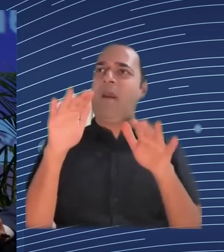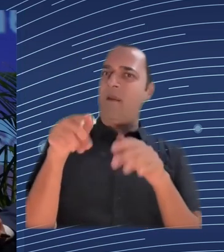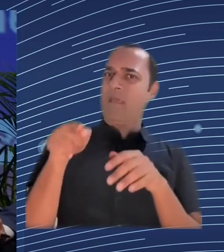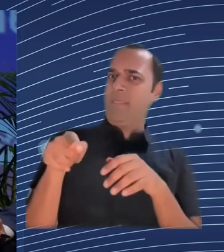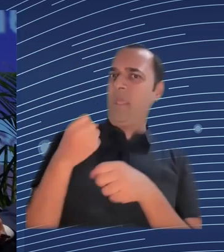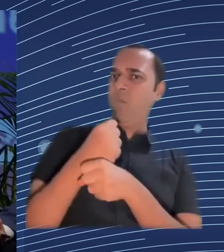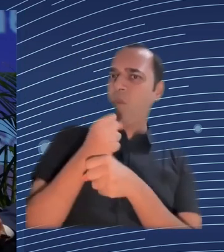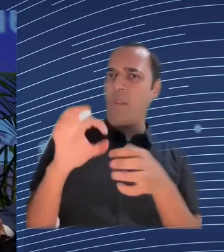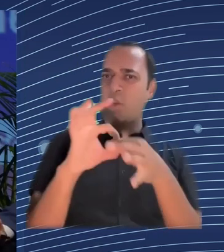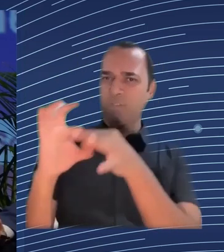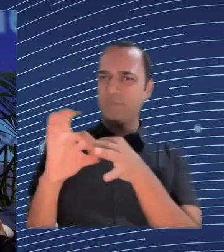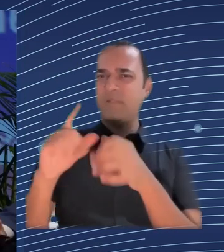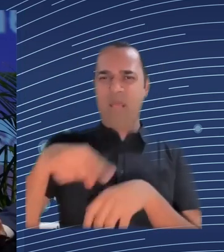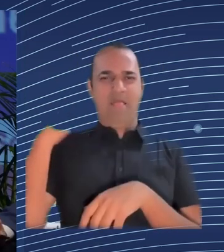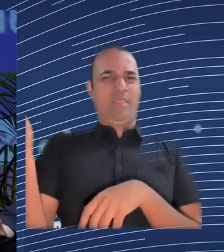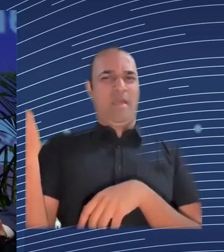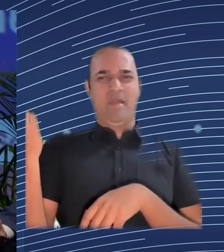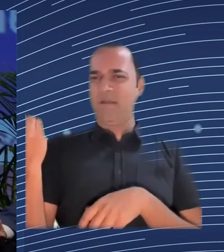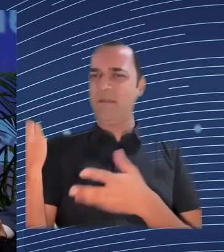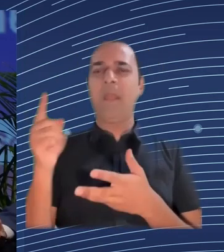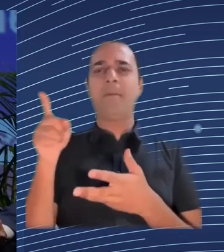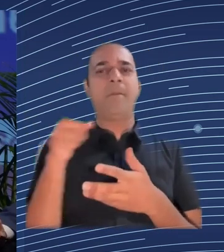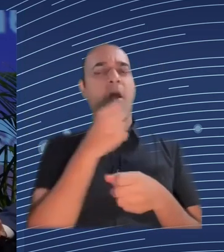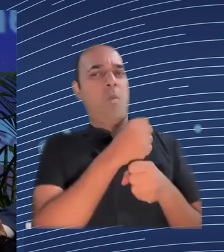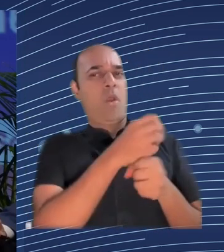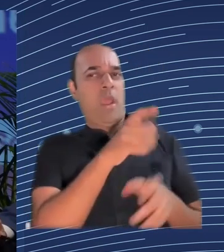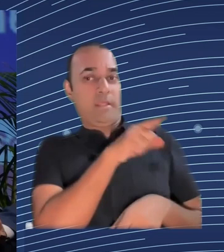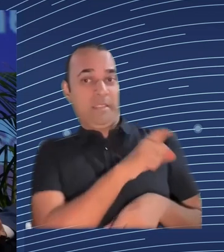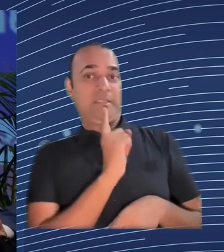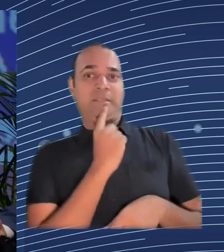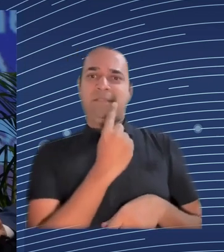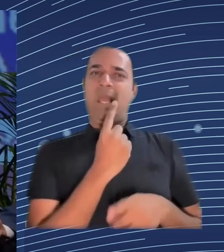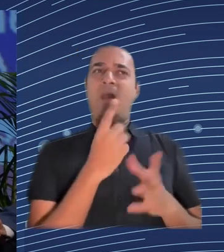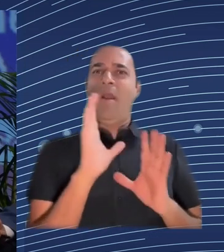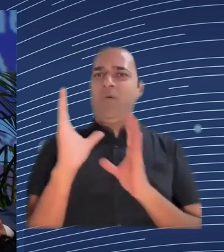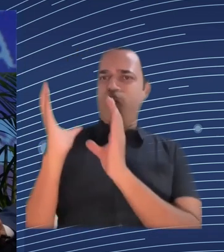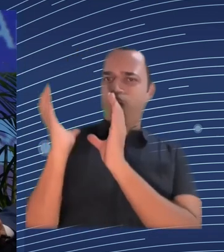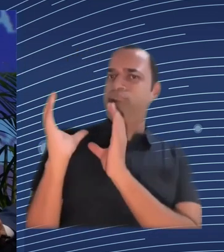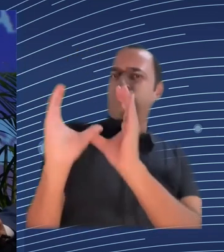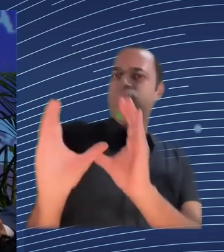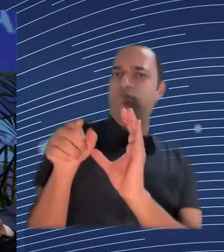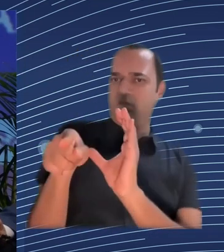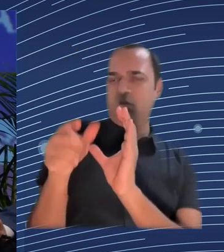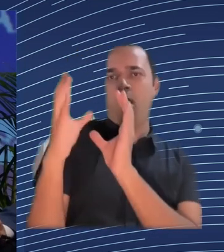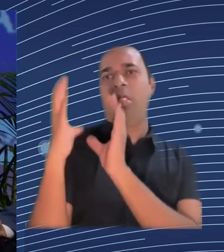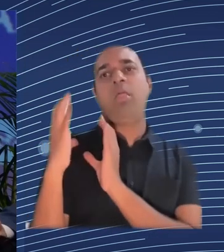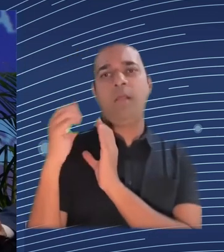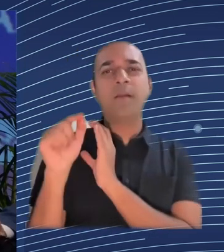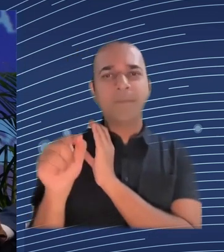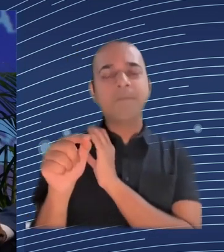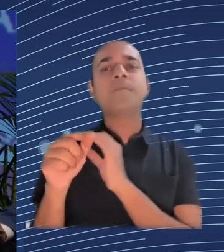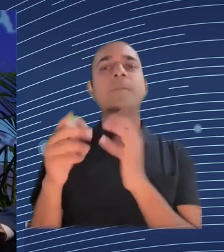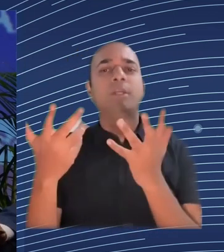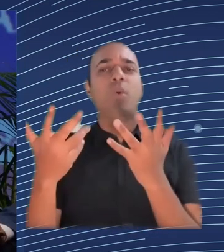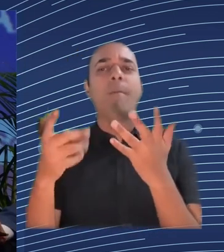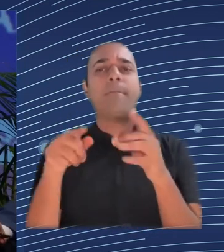that they're in this employment relationship to prove that there's management control and increasingly the game now is a game of hide the ball hide the